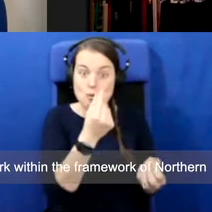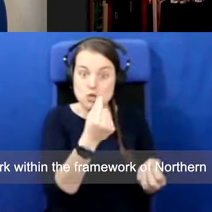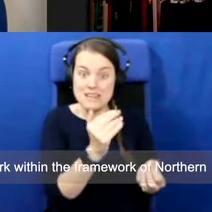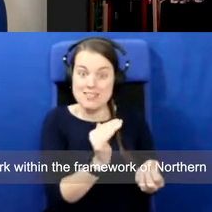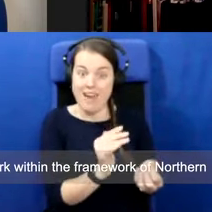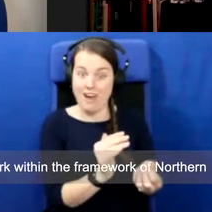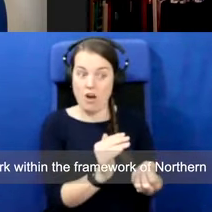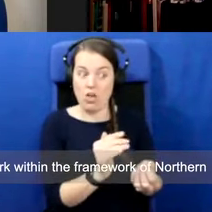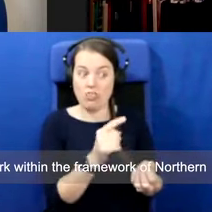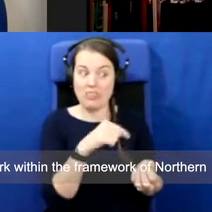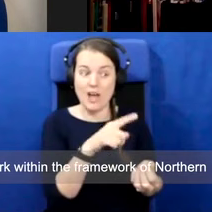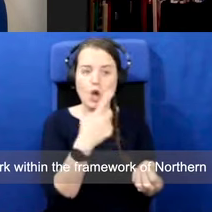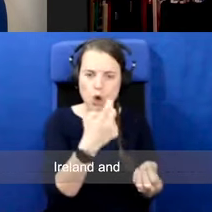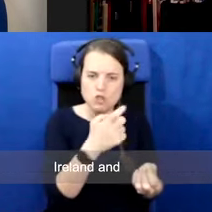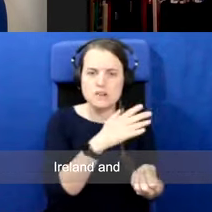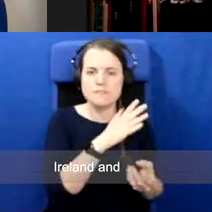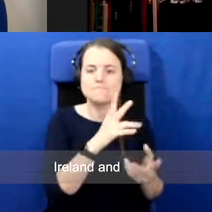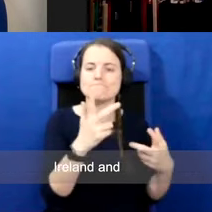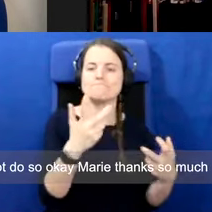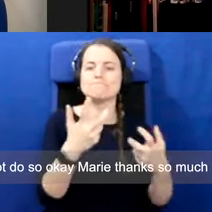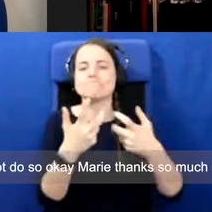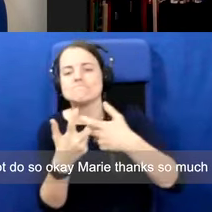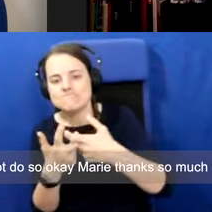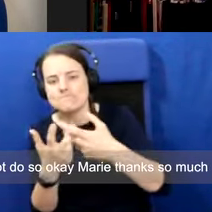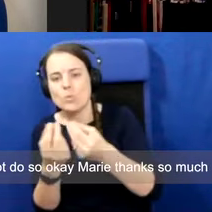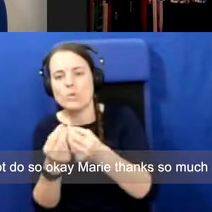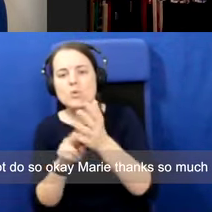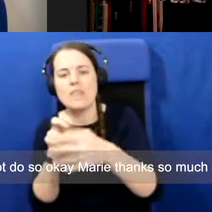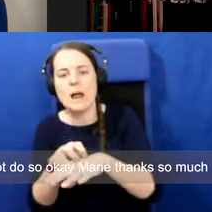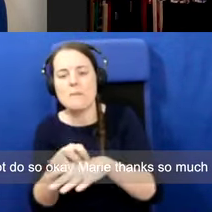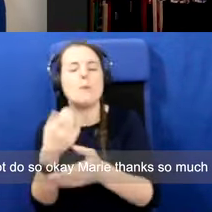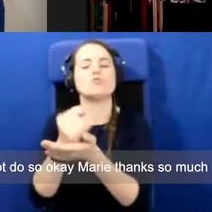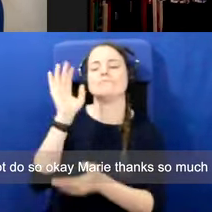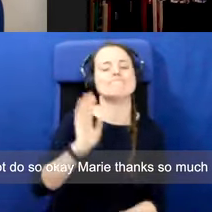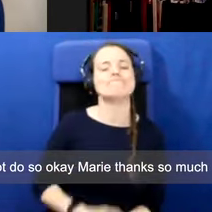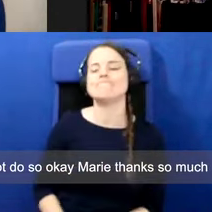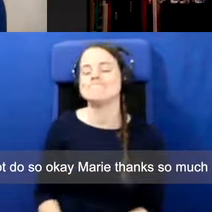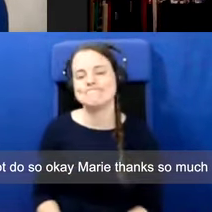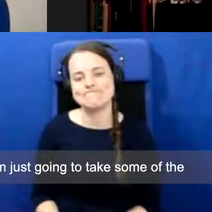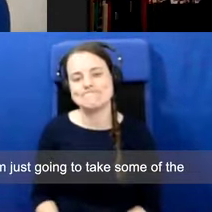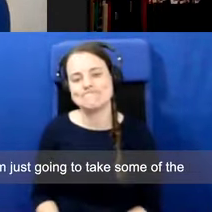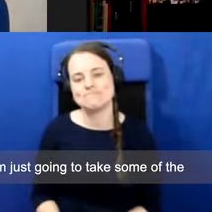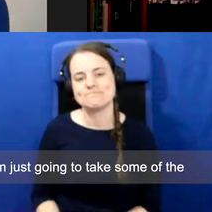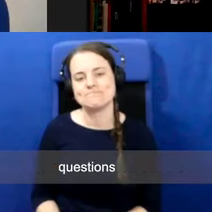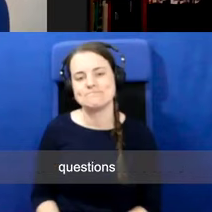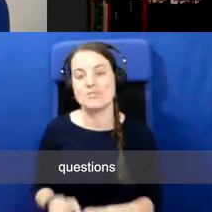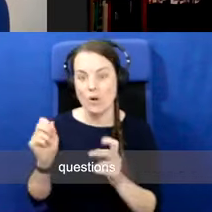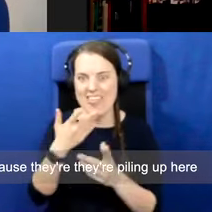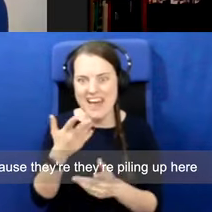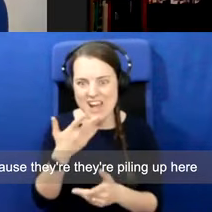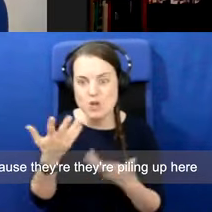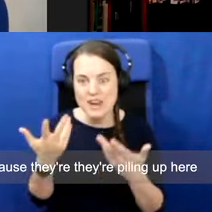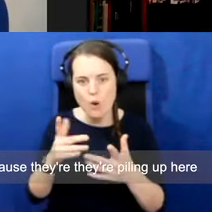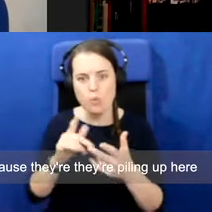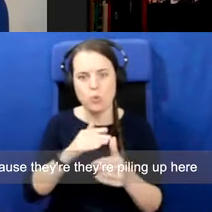the framework of Northern Ireland and did not do so. OK, thanks so much. I'm just going to take some of the questions